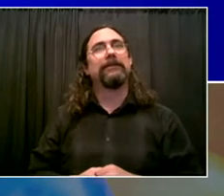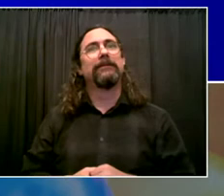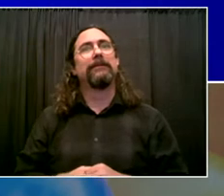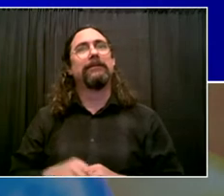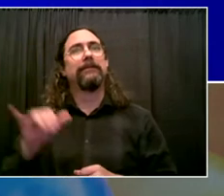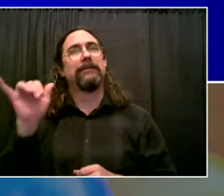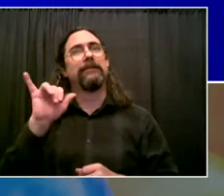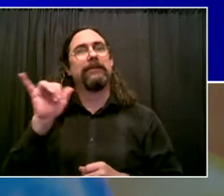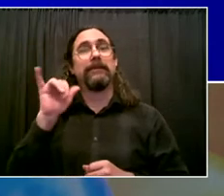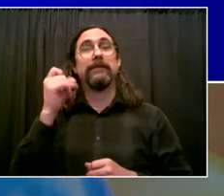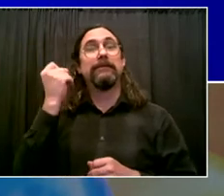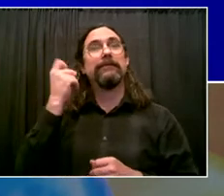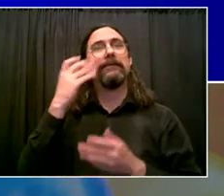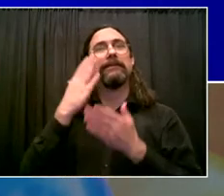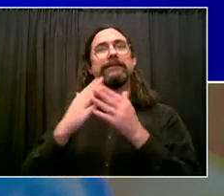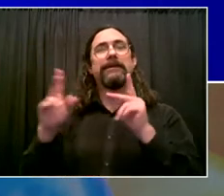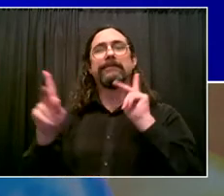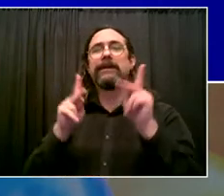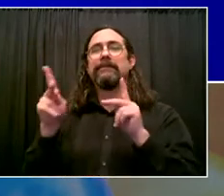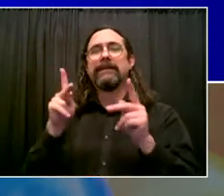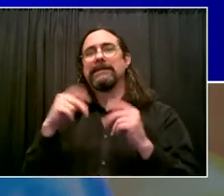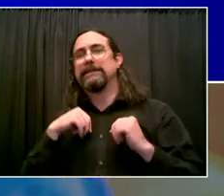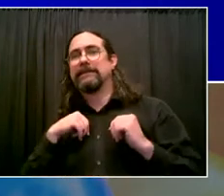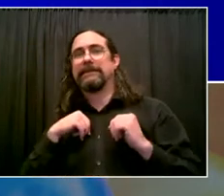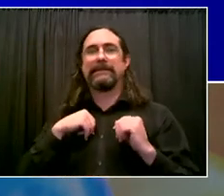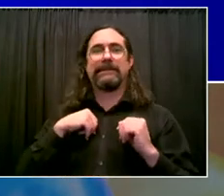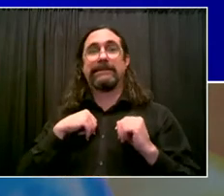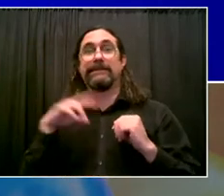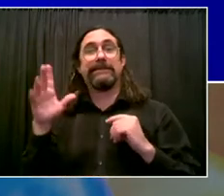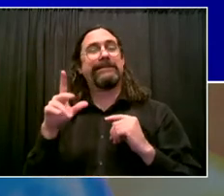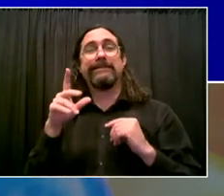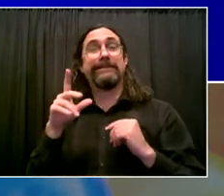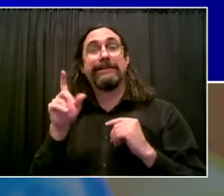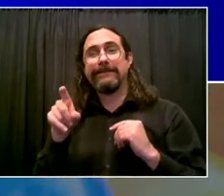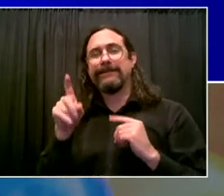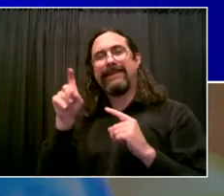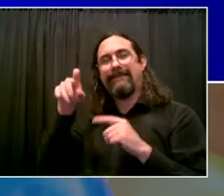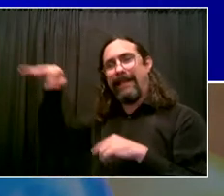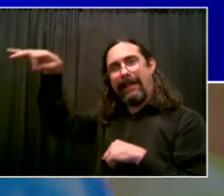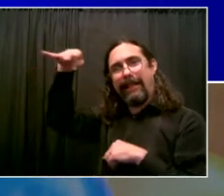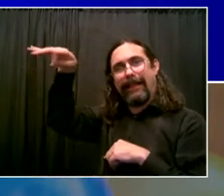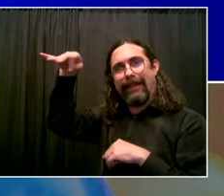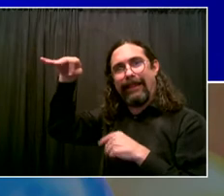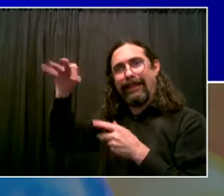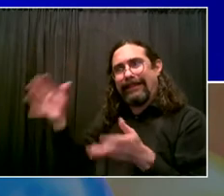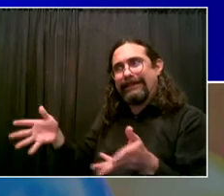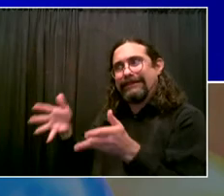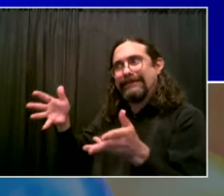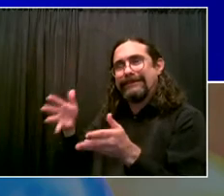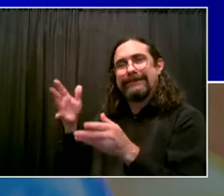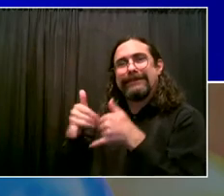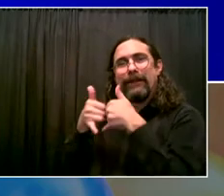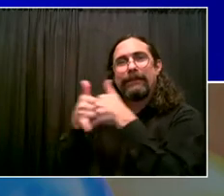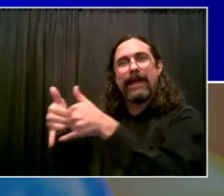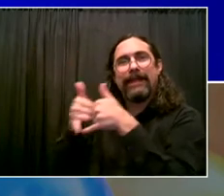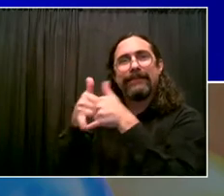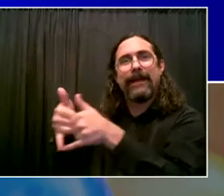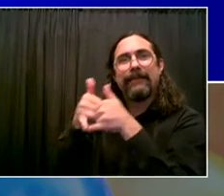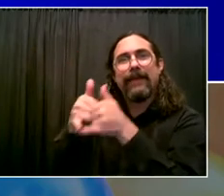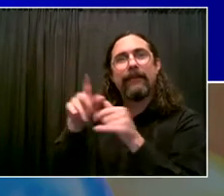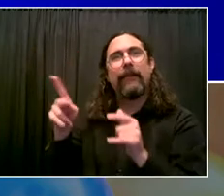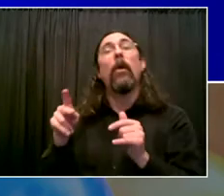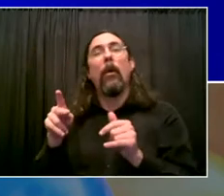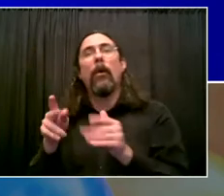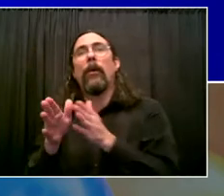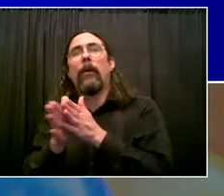are helping with that. We've offered tickets to the Governor's Ball, gym memberships, staycations. Thursday, we announced the first set of winners,